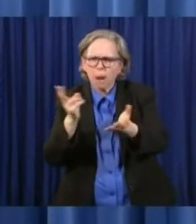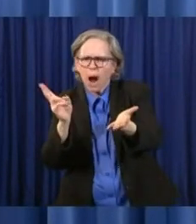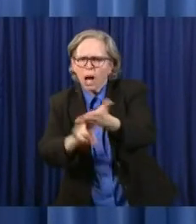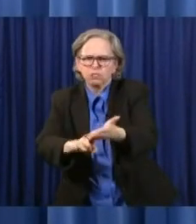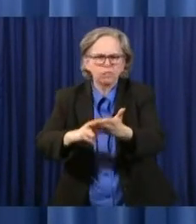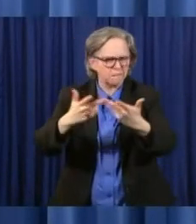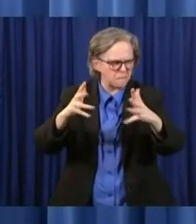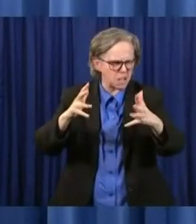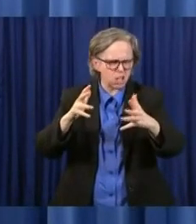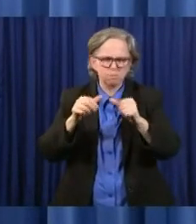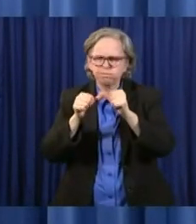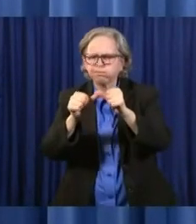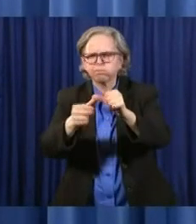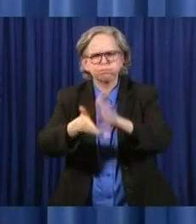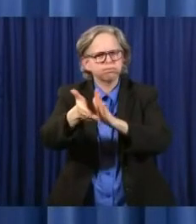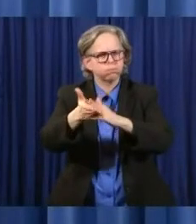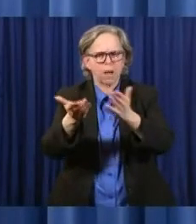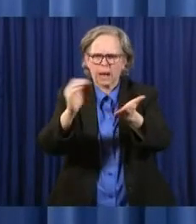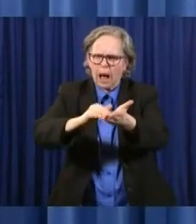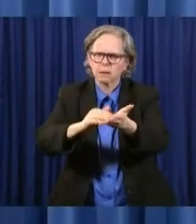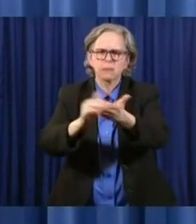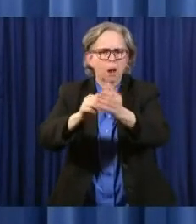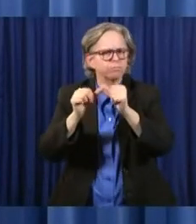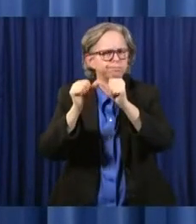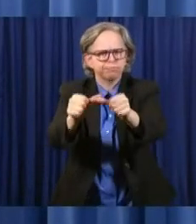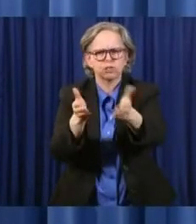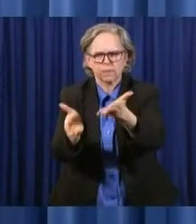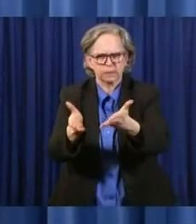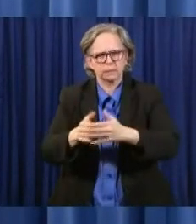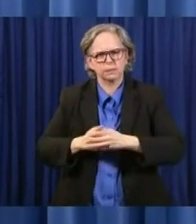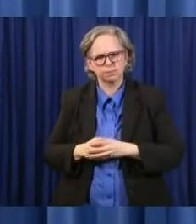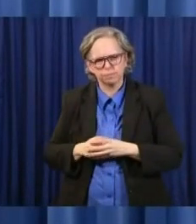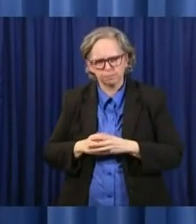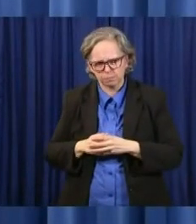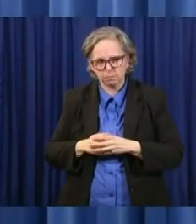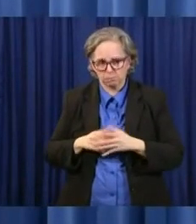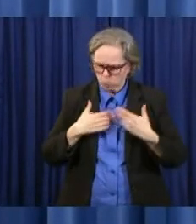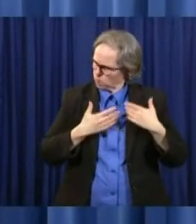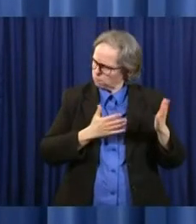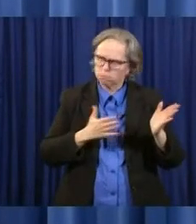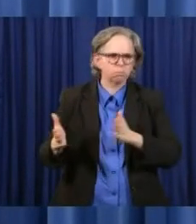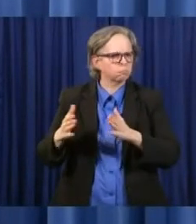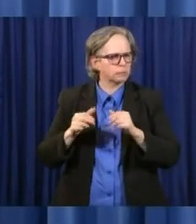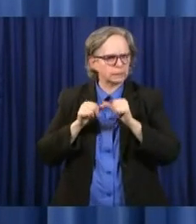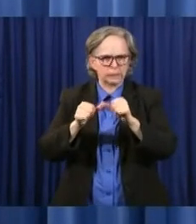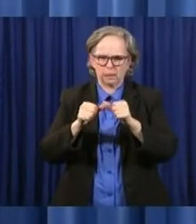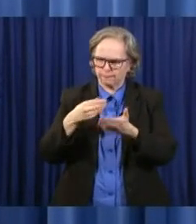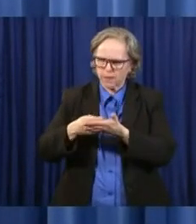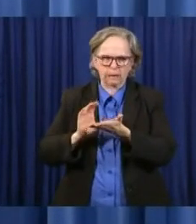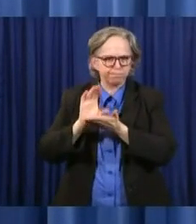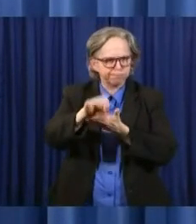several months. And so we're going to continue the funding on wraparound services.